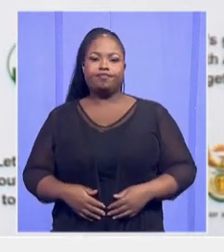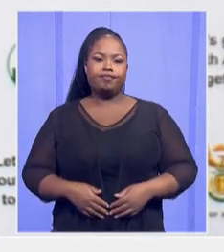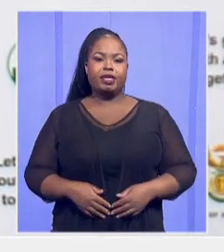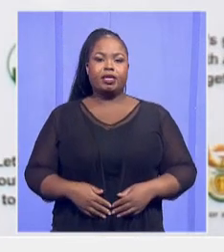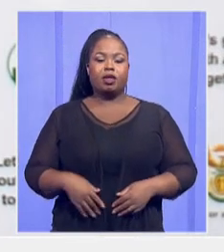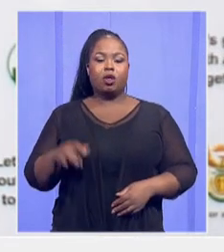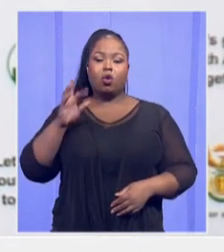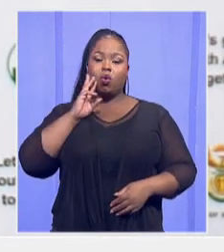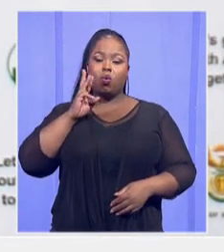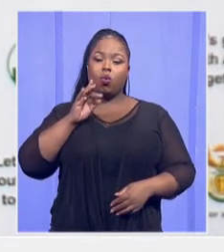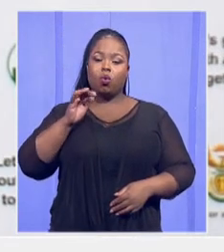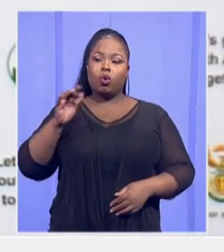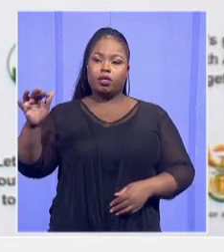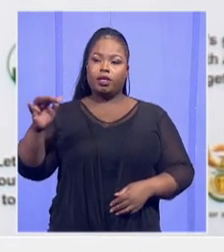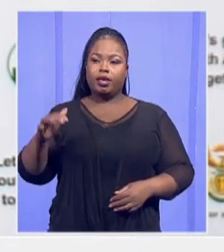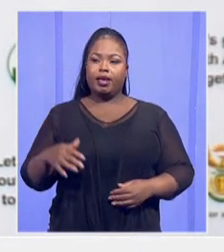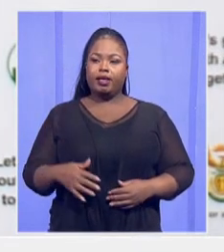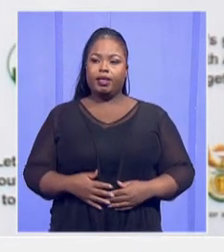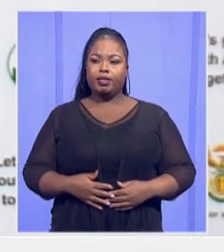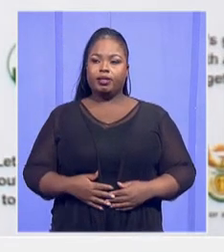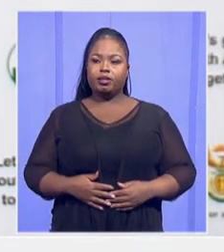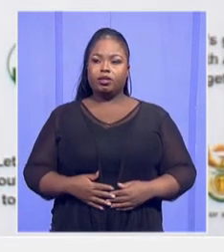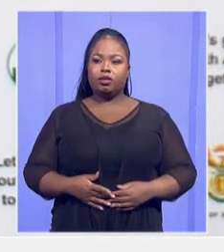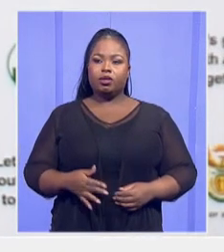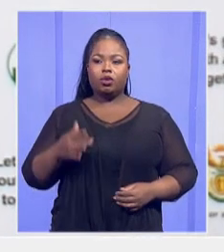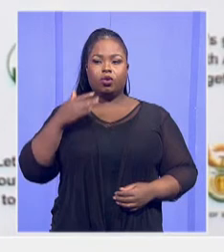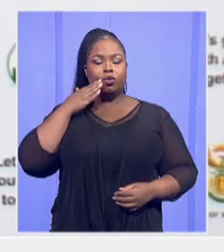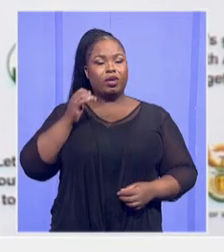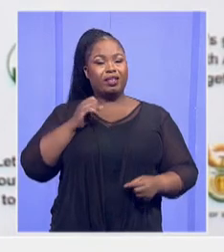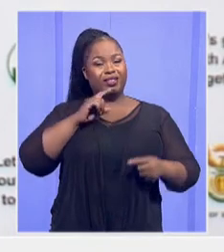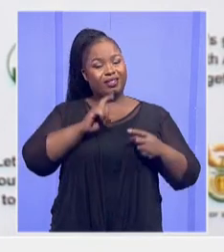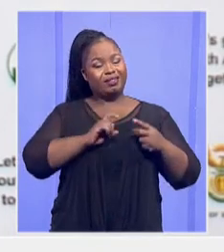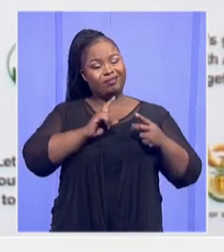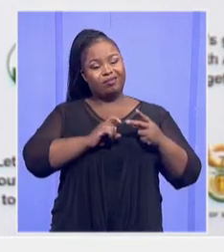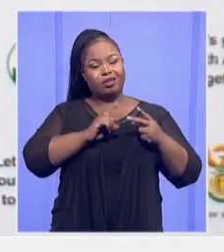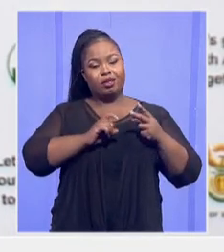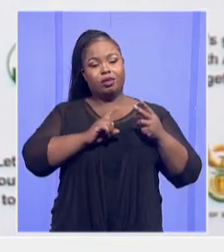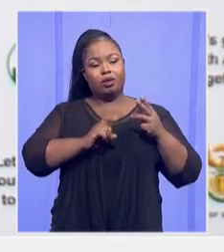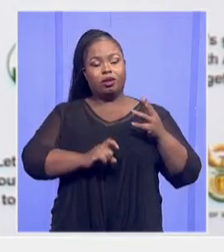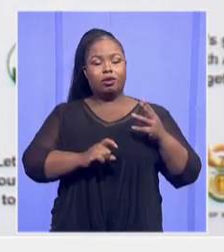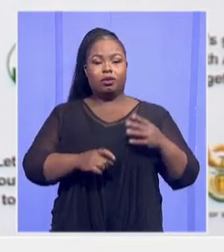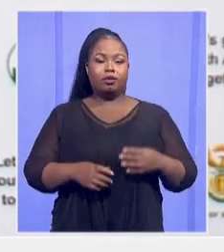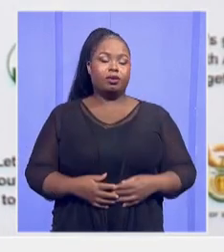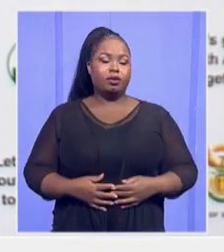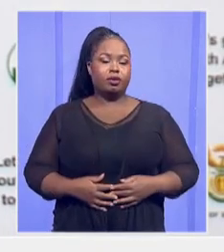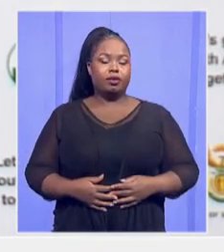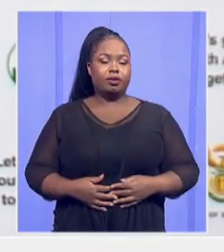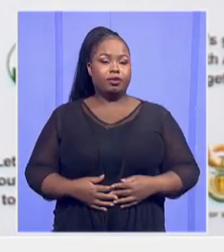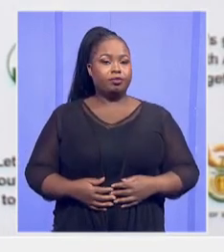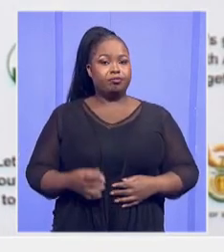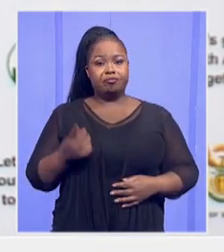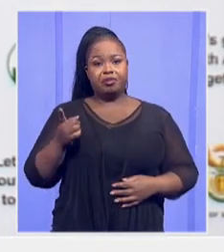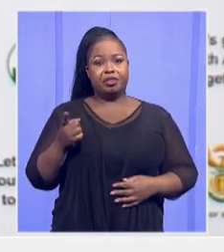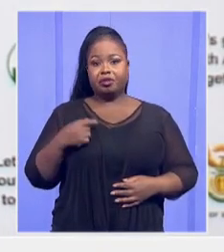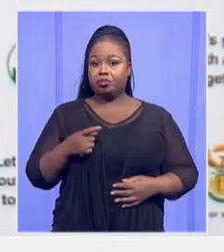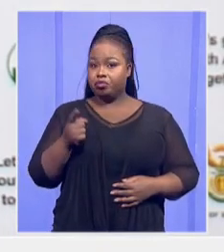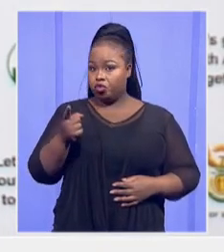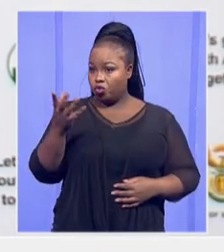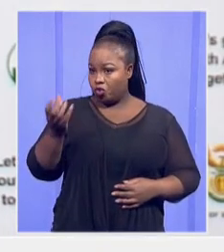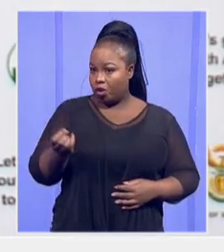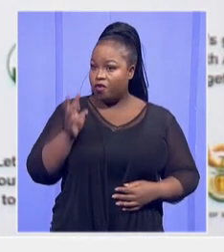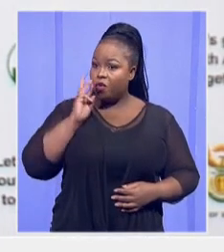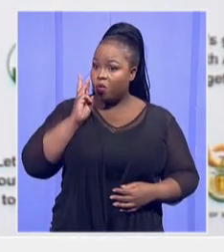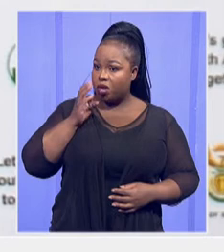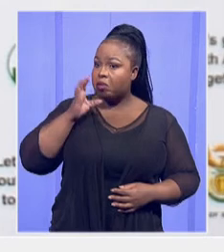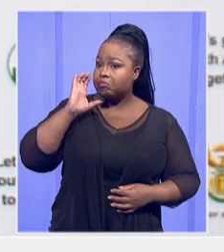that when we even send a questionnaire to schools that, do you have drinking water? They would say